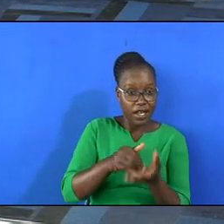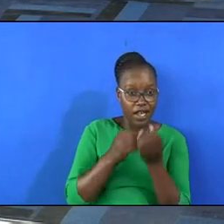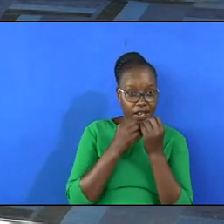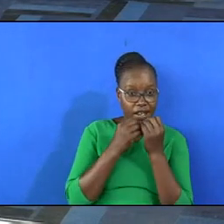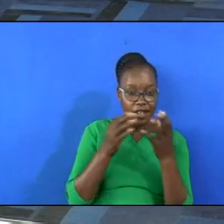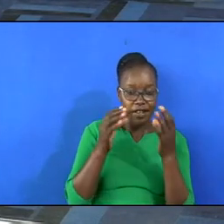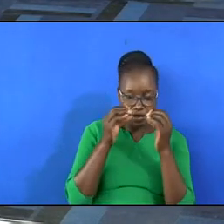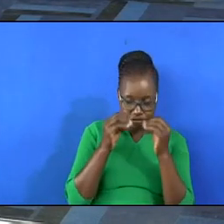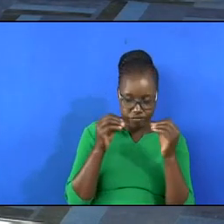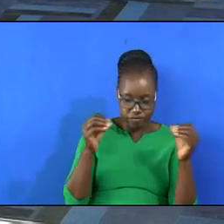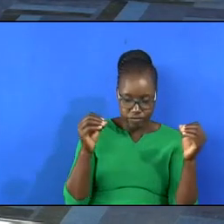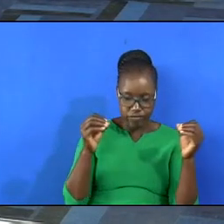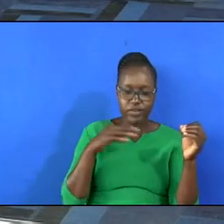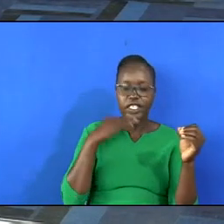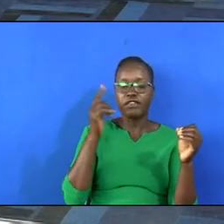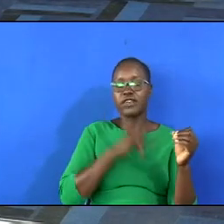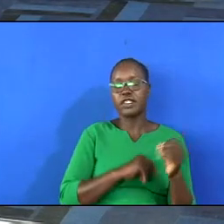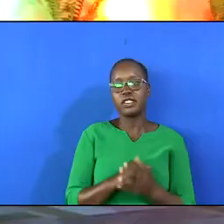They're gone.